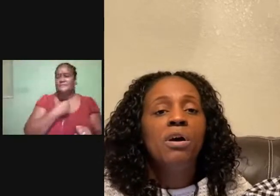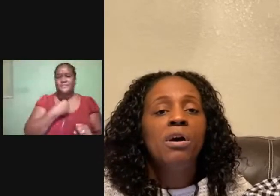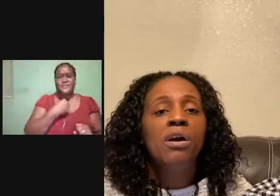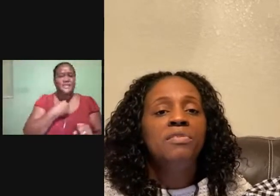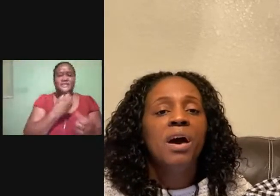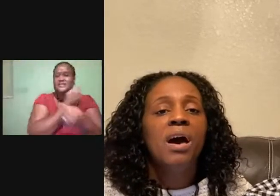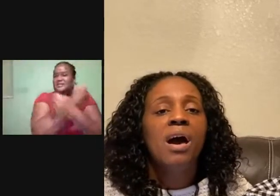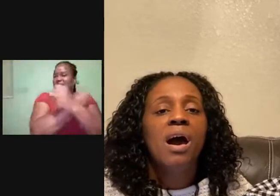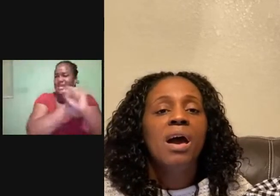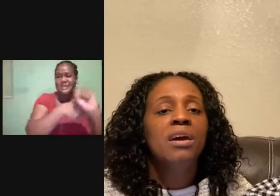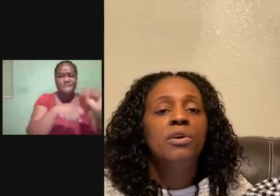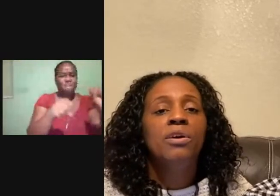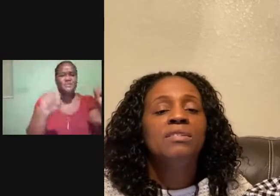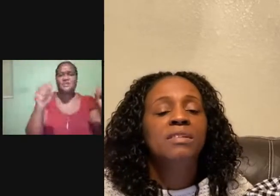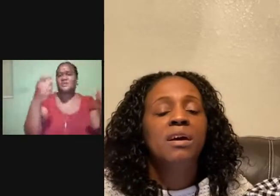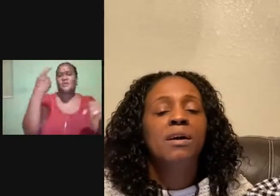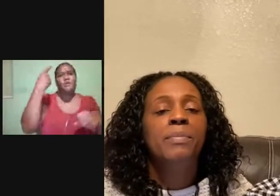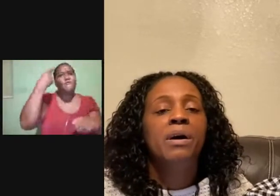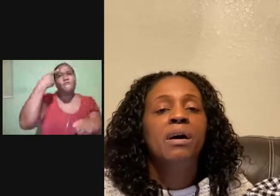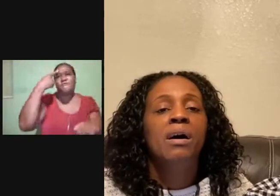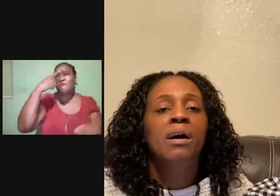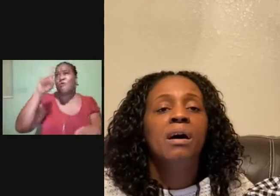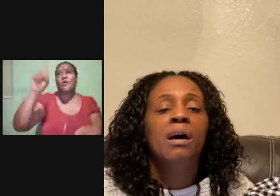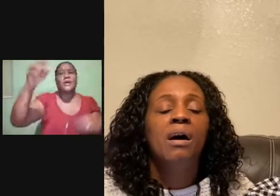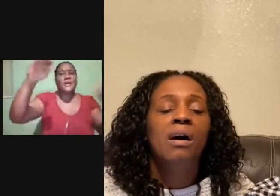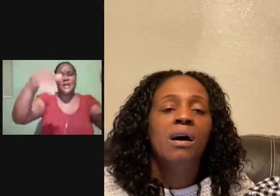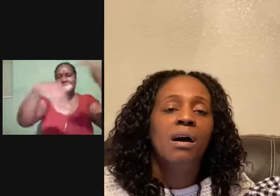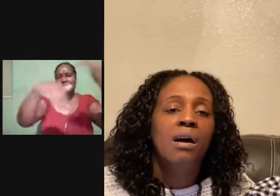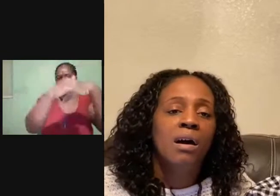for Thy courts above.